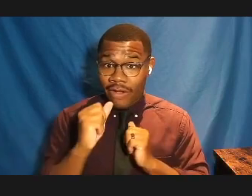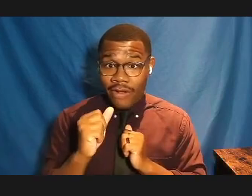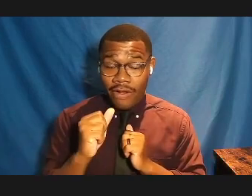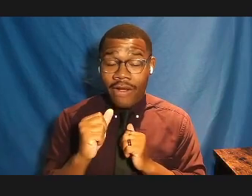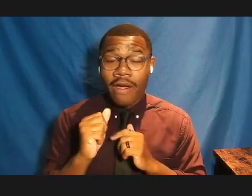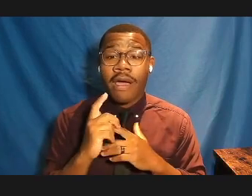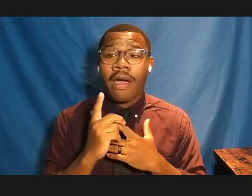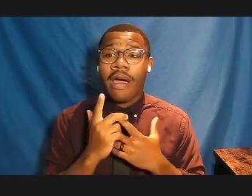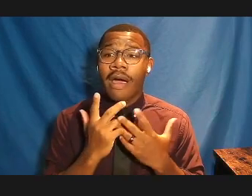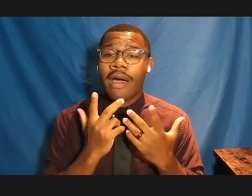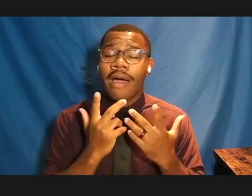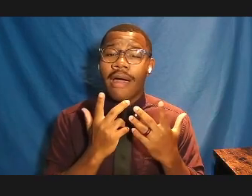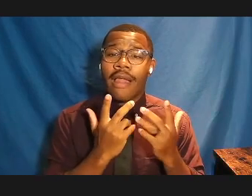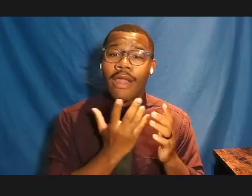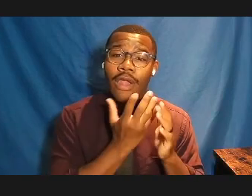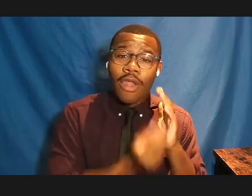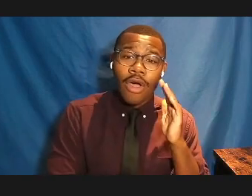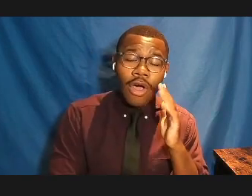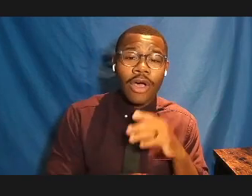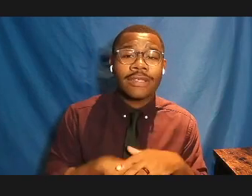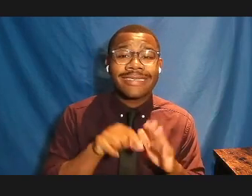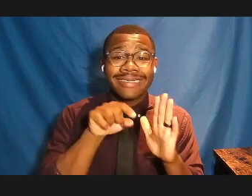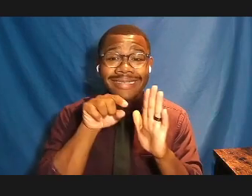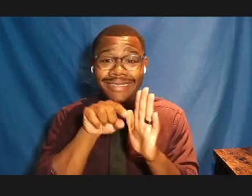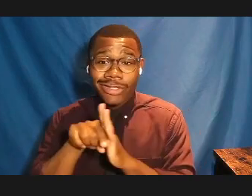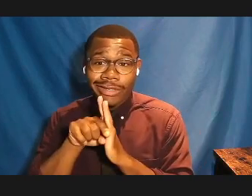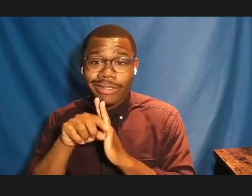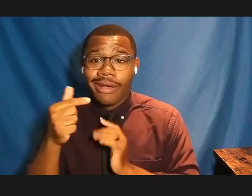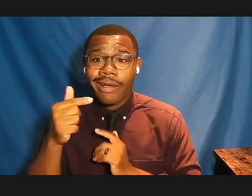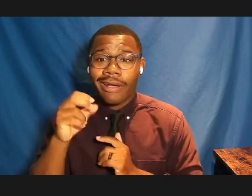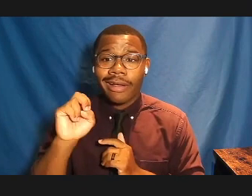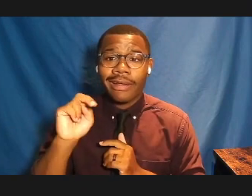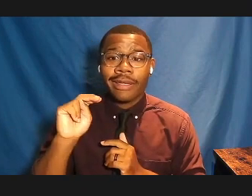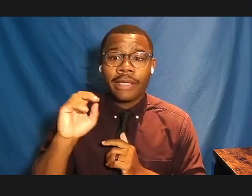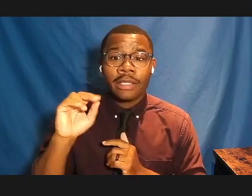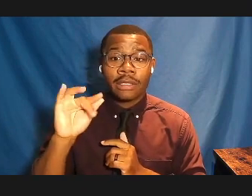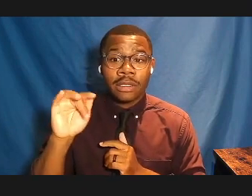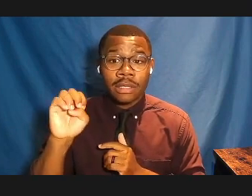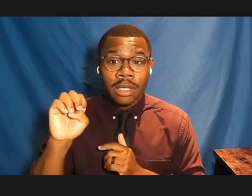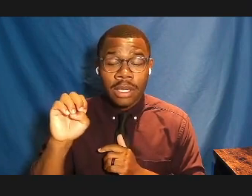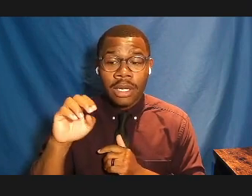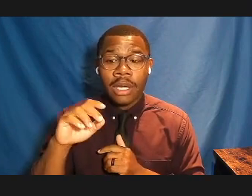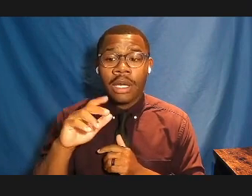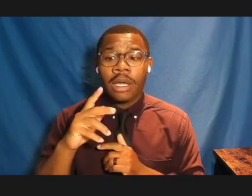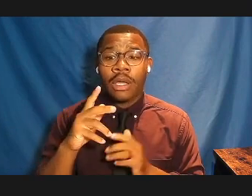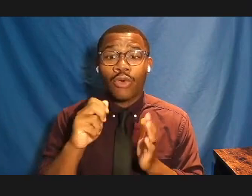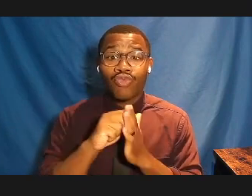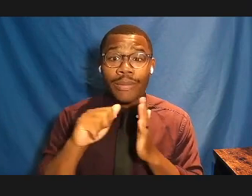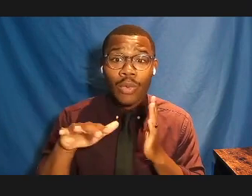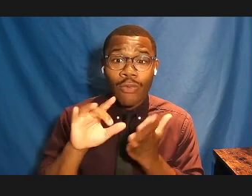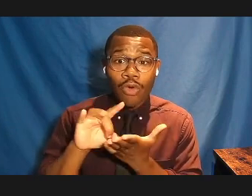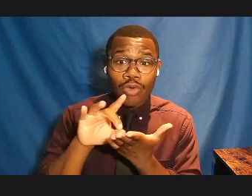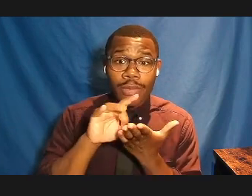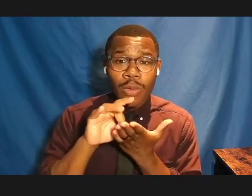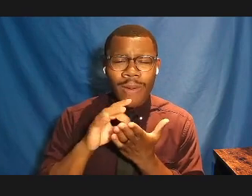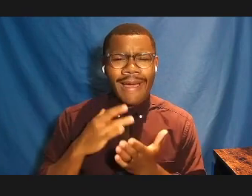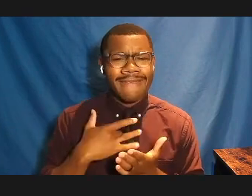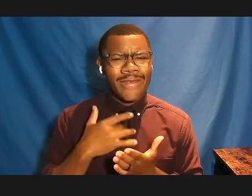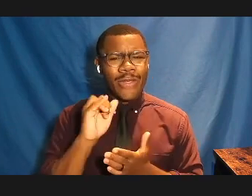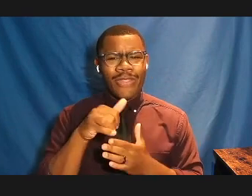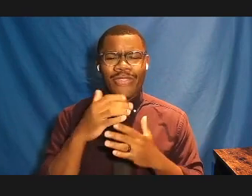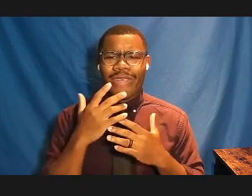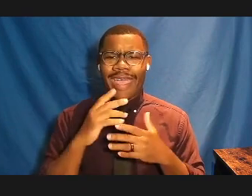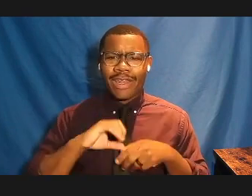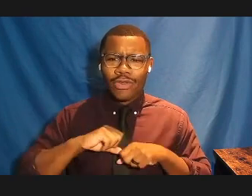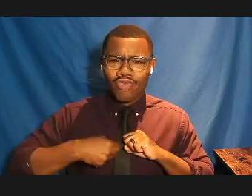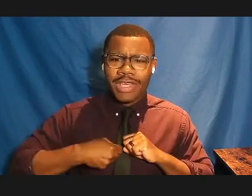genocide and removal, I feel like that grief very quickly gets transformed into,